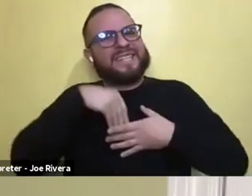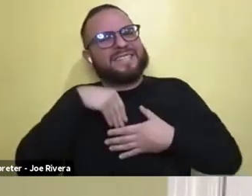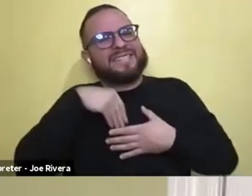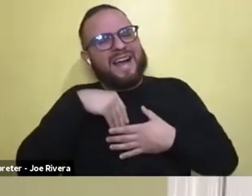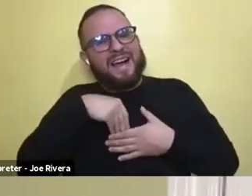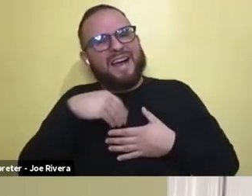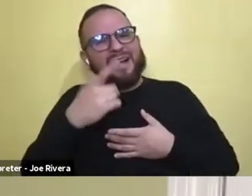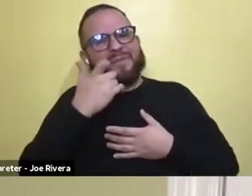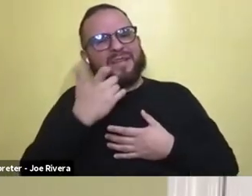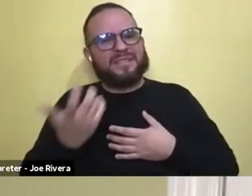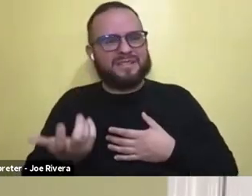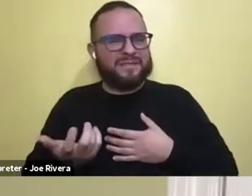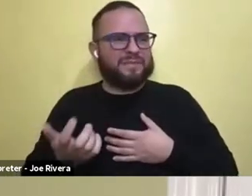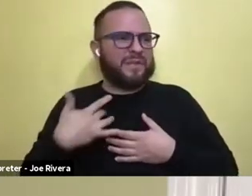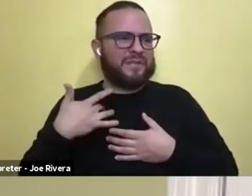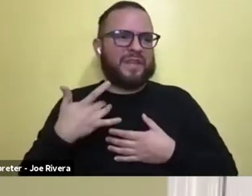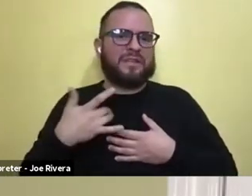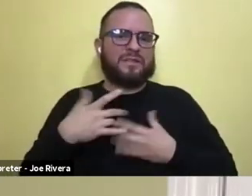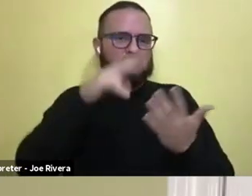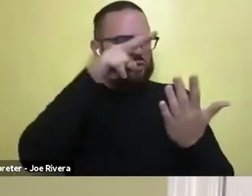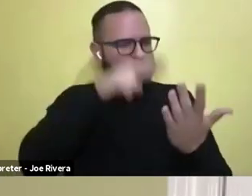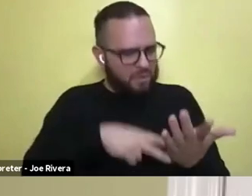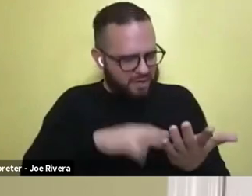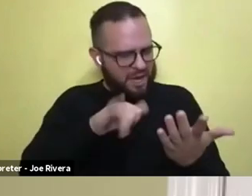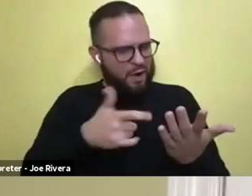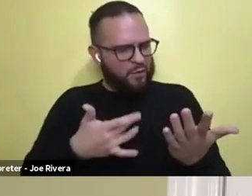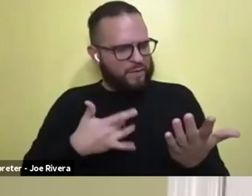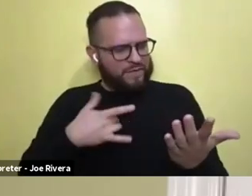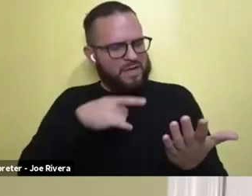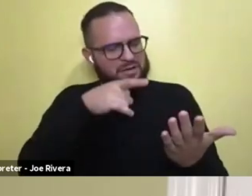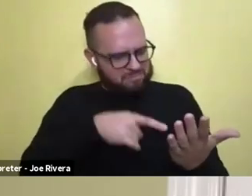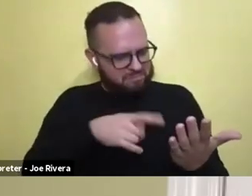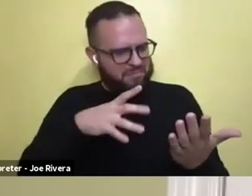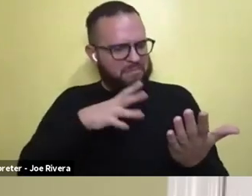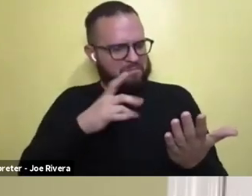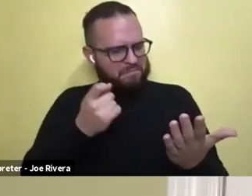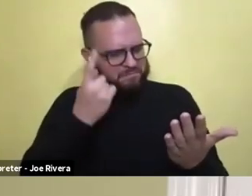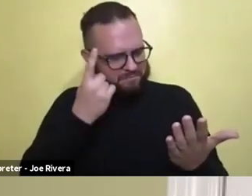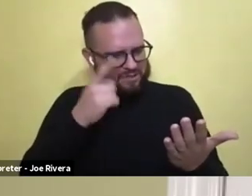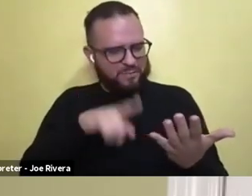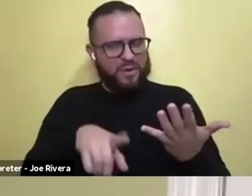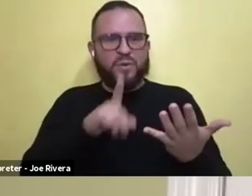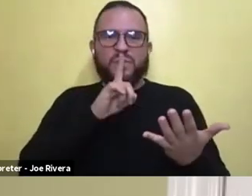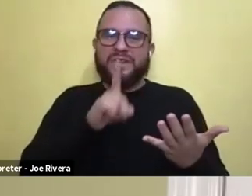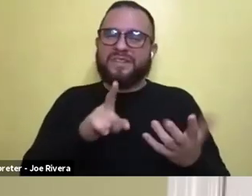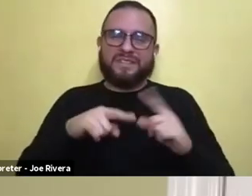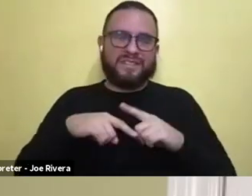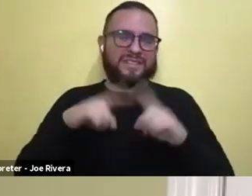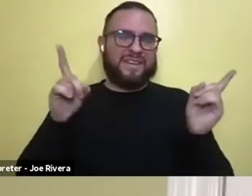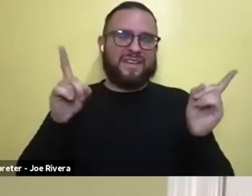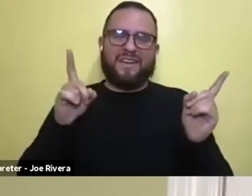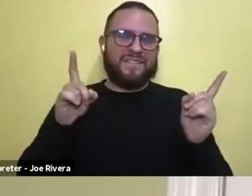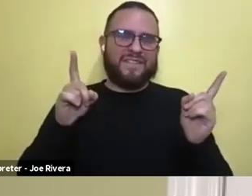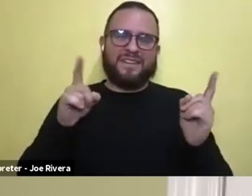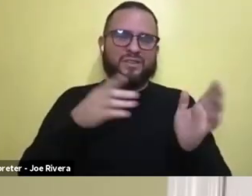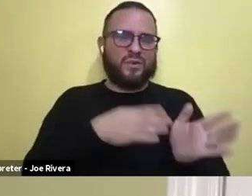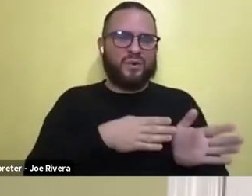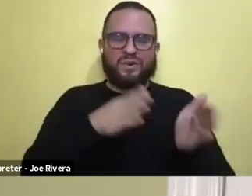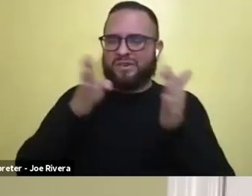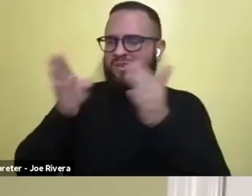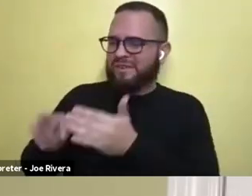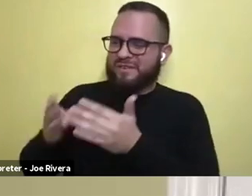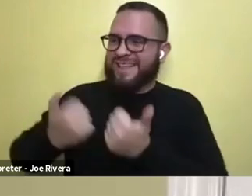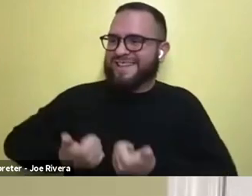it's, you know, it's one thing to read how they're feeling in a script and on paper, but it's a totally different thing to be able to bring it to